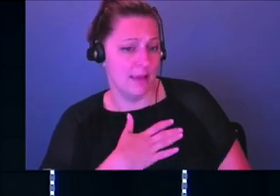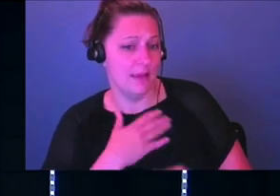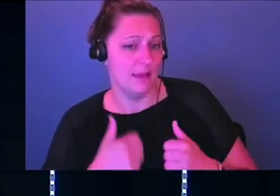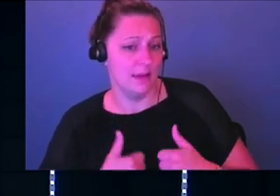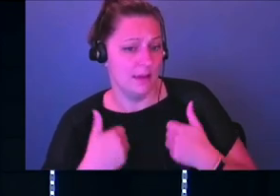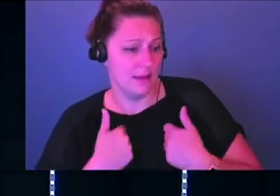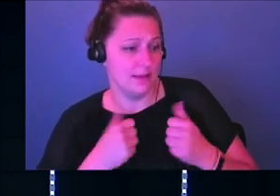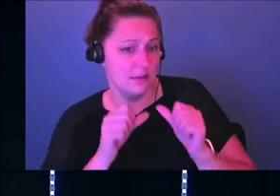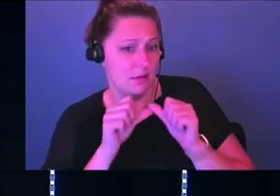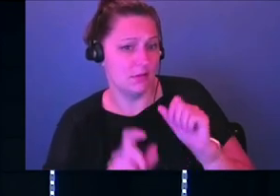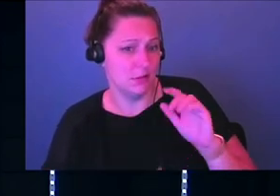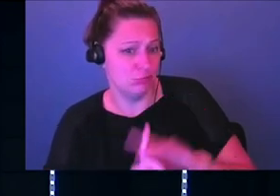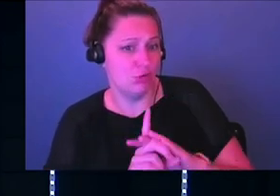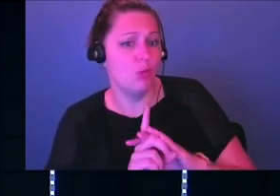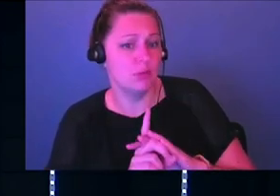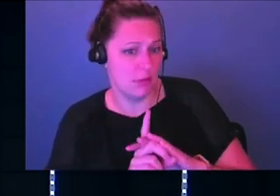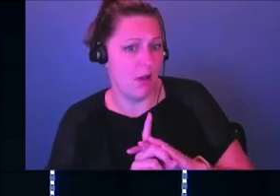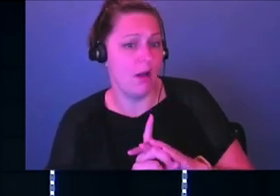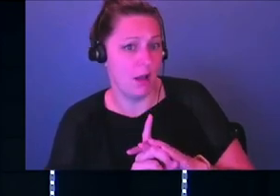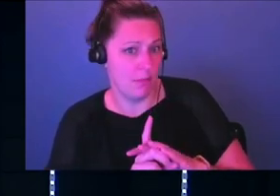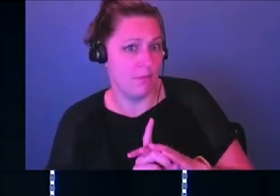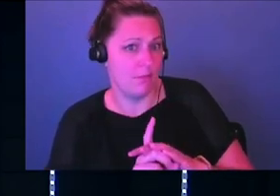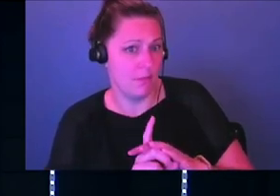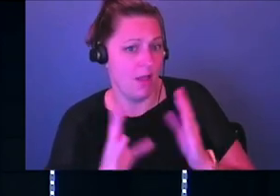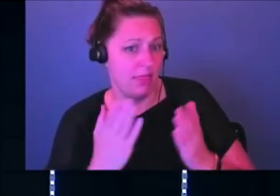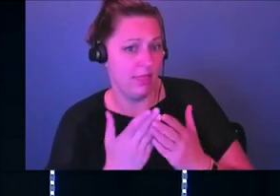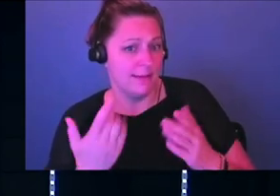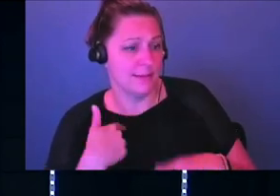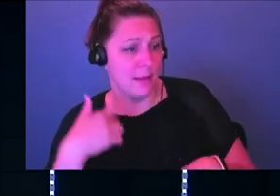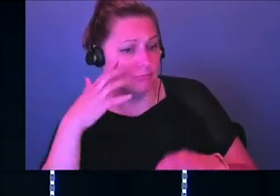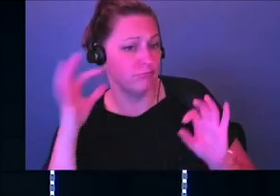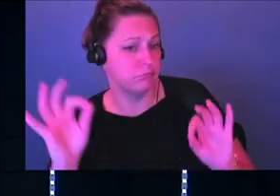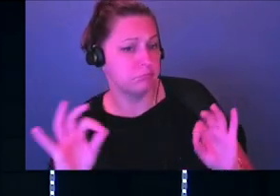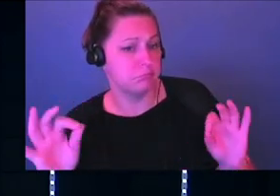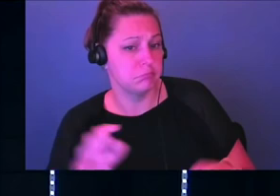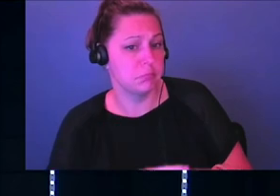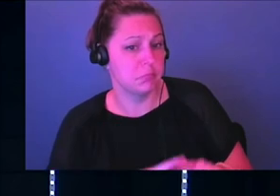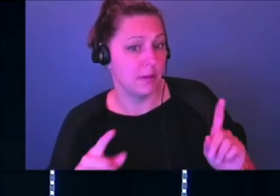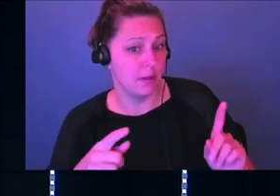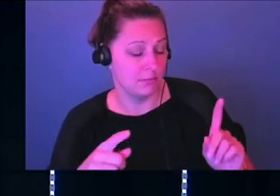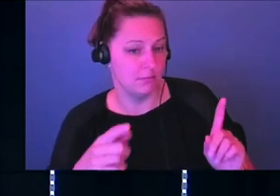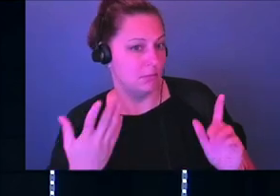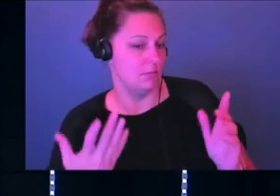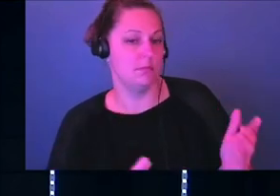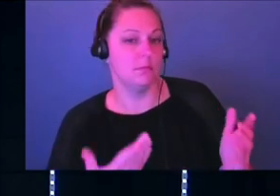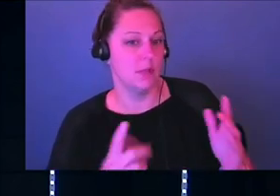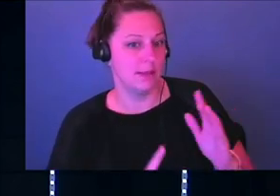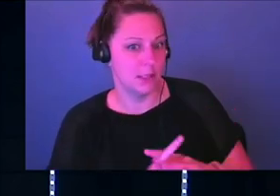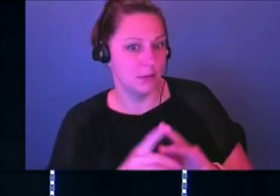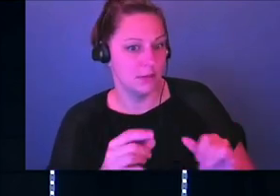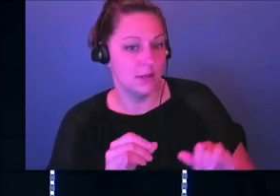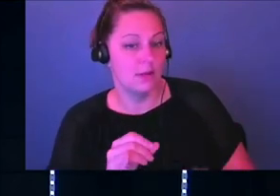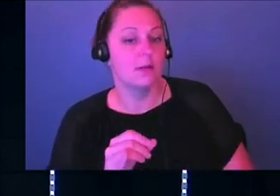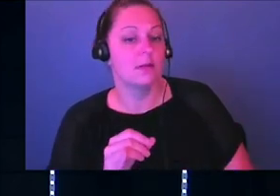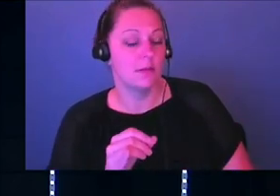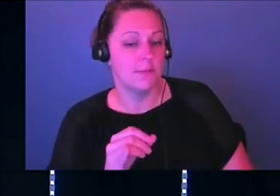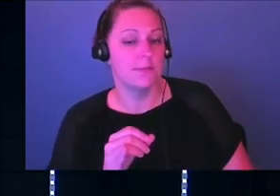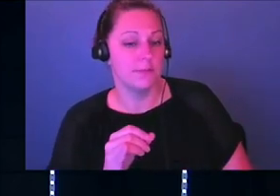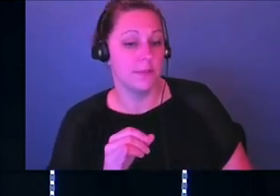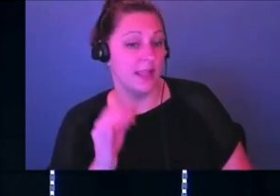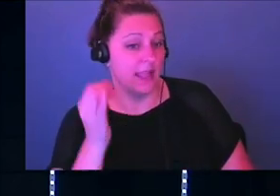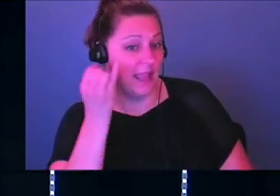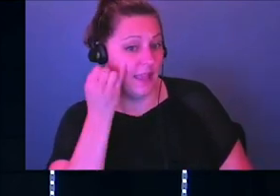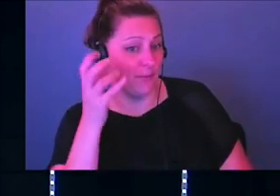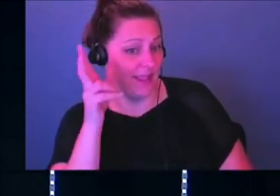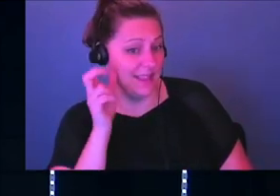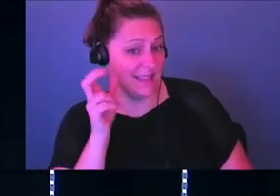showing up. And even in ways that I take for granted all the time. And my point of that is, again, I think when we listen